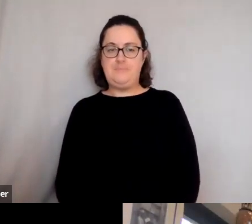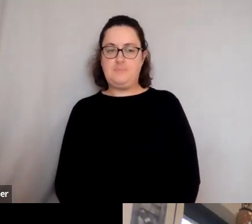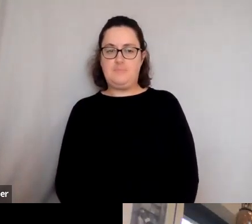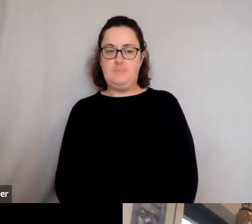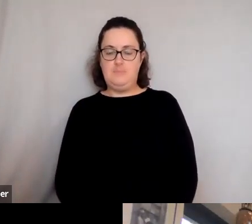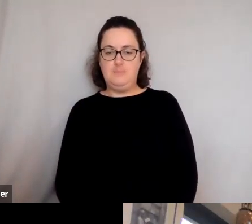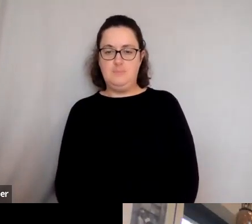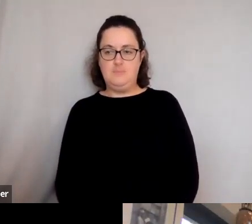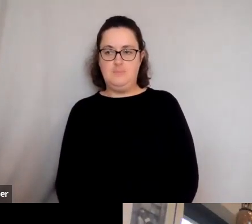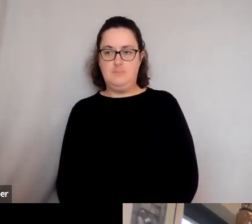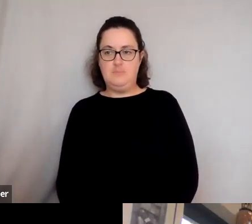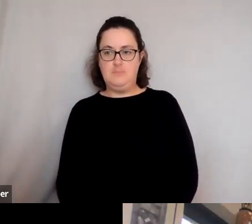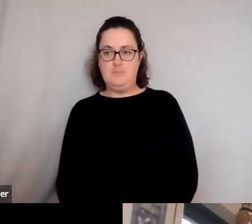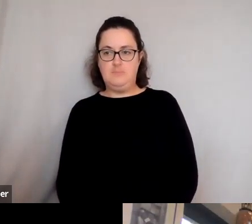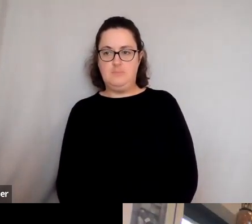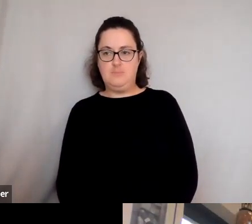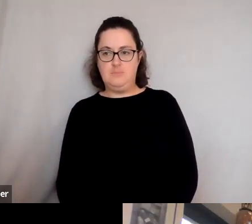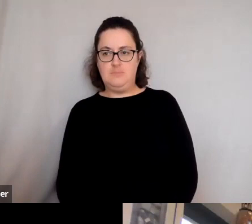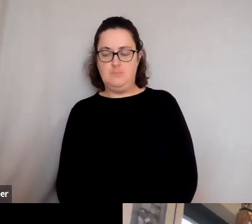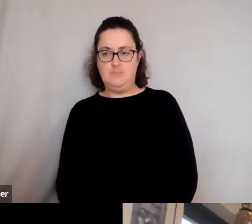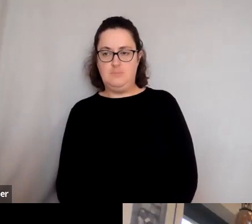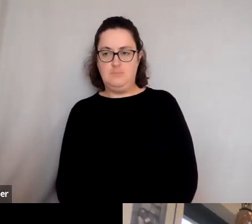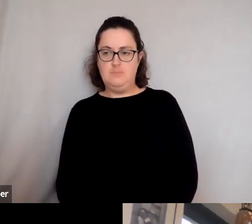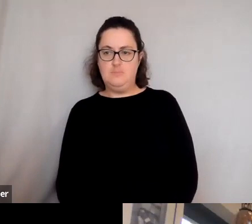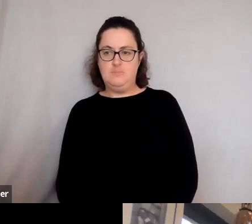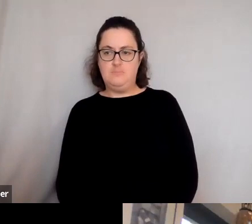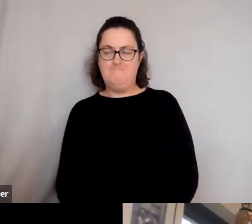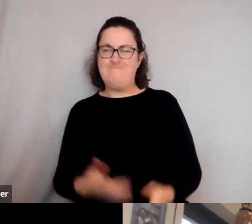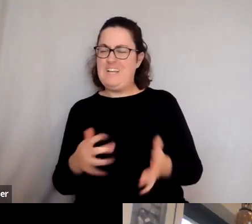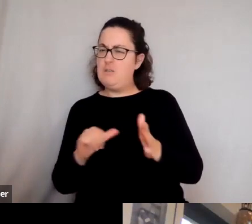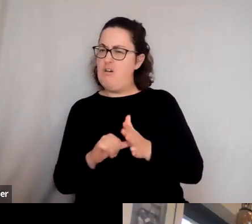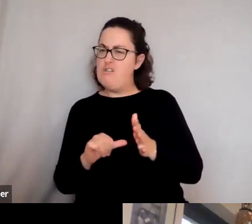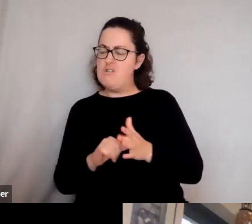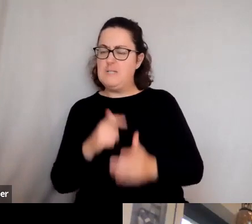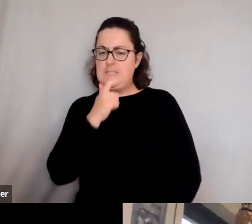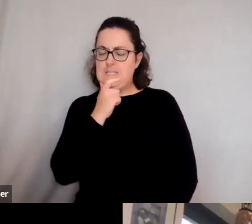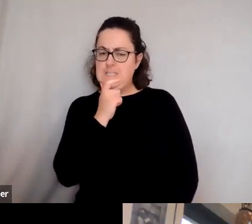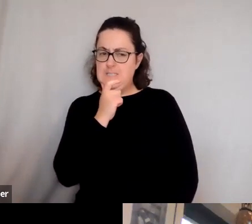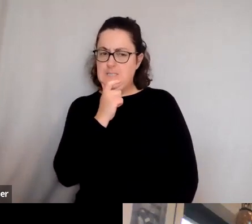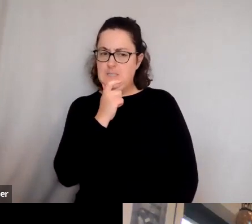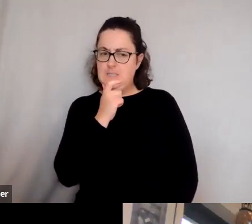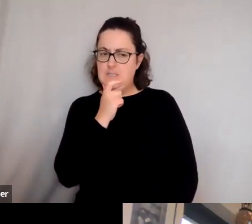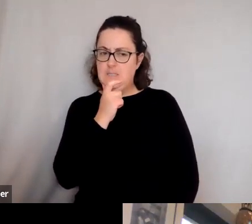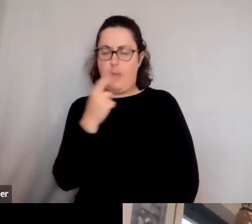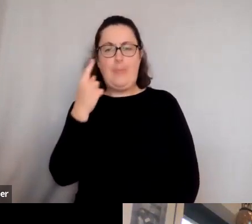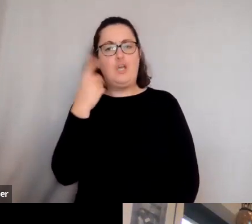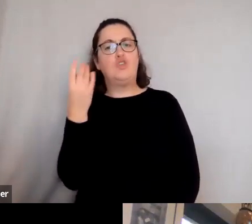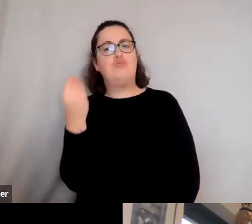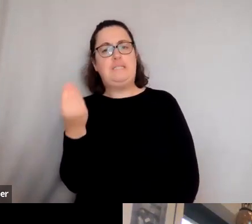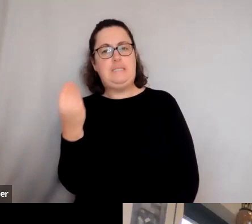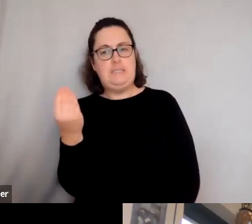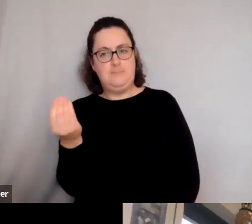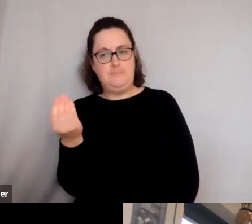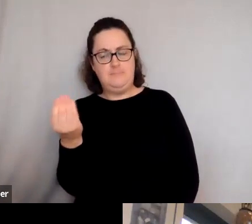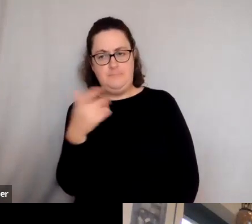you know, this is, this is kind of very hard, but, um, uh, if we're thinking Gree, Greece, I'd,